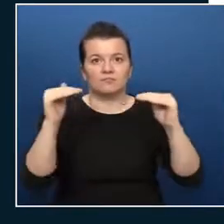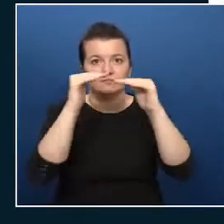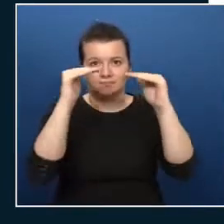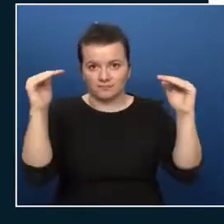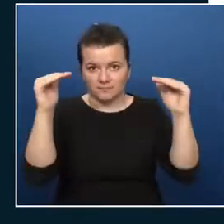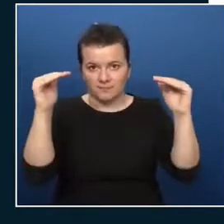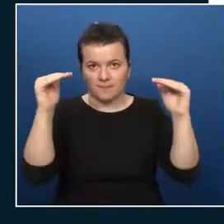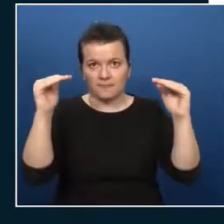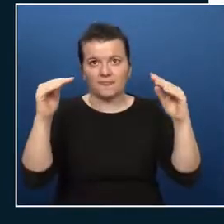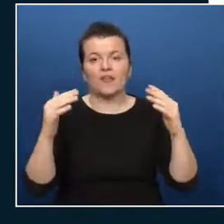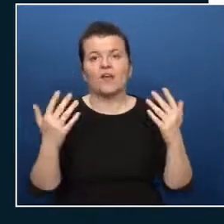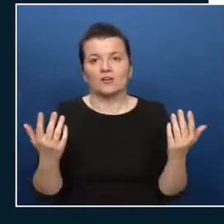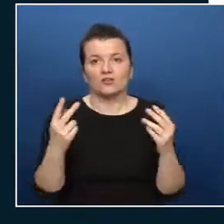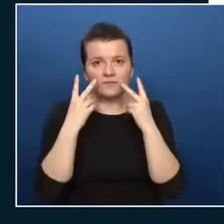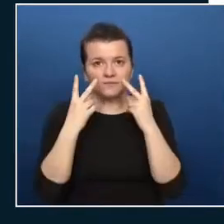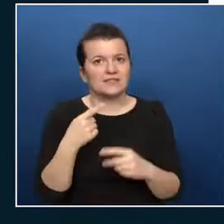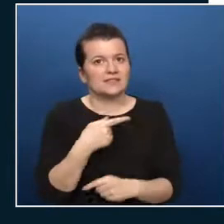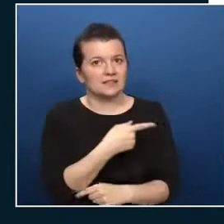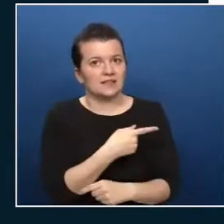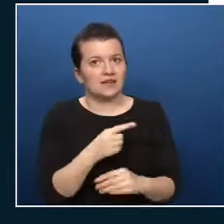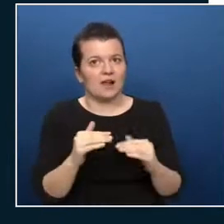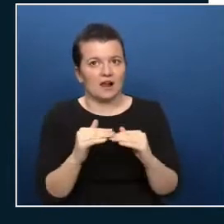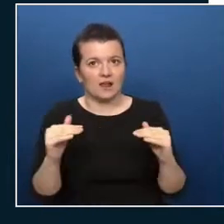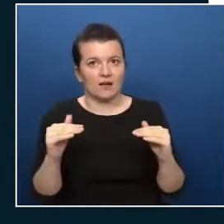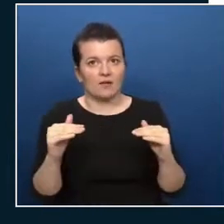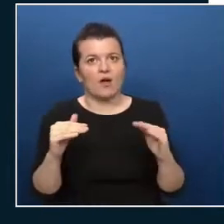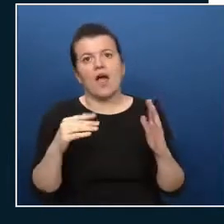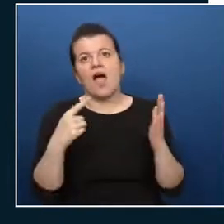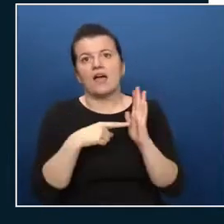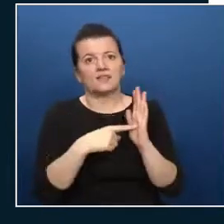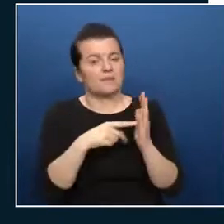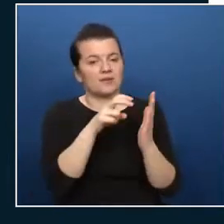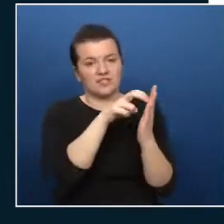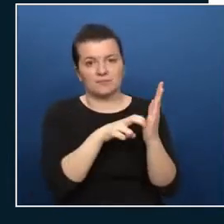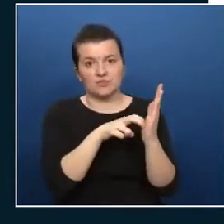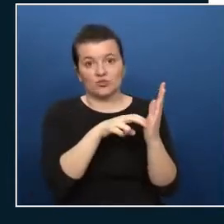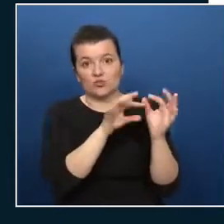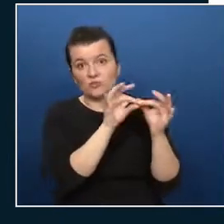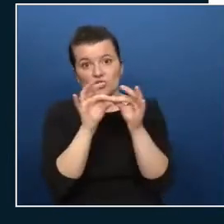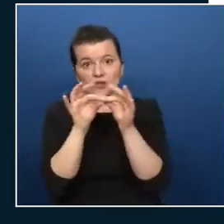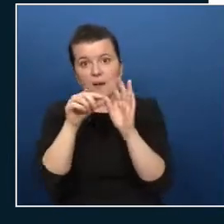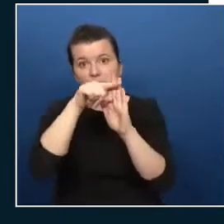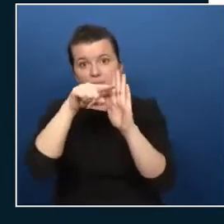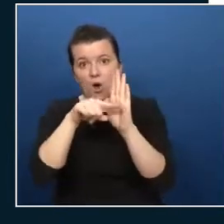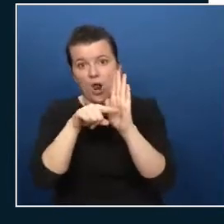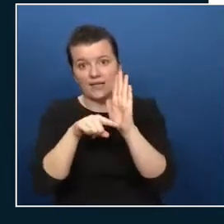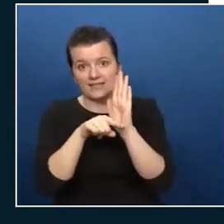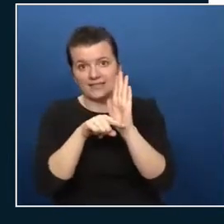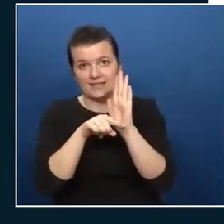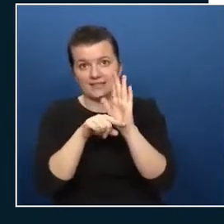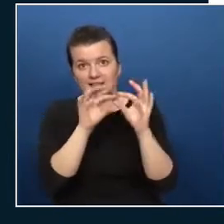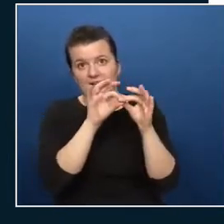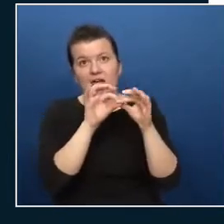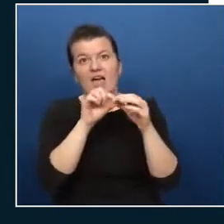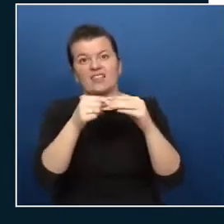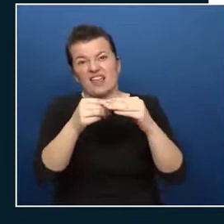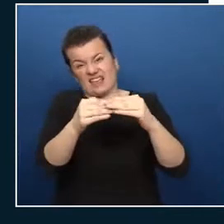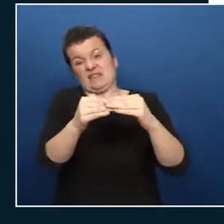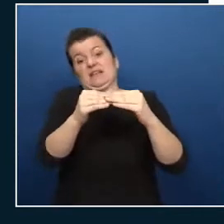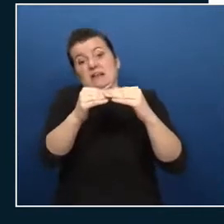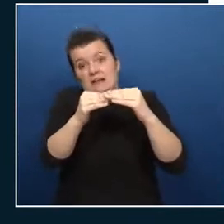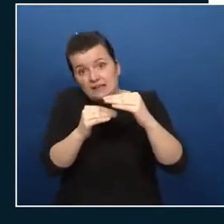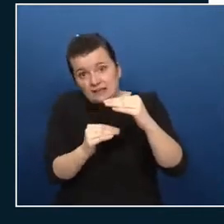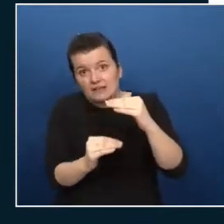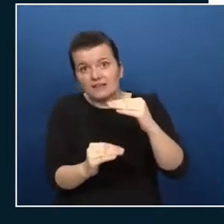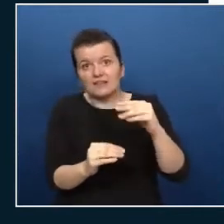settings or the configuration so when you assign a policy on the subscription here this one then these resource groups will inherit the